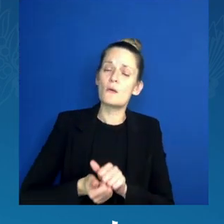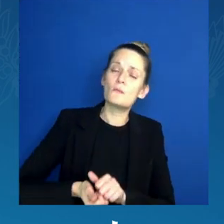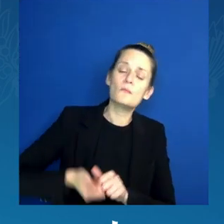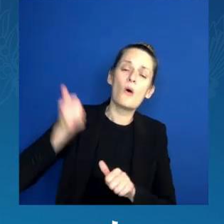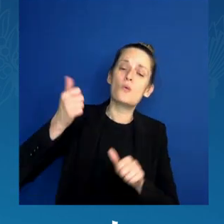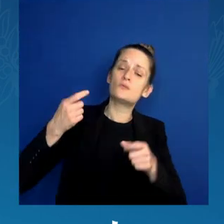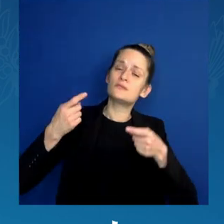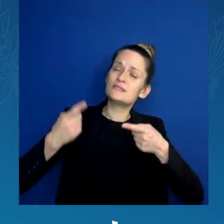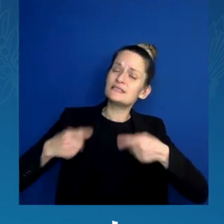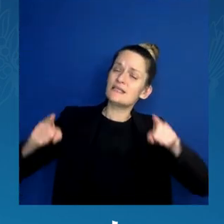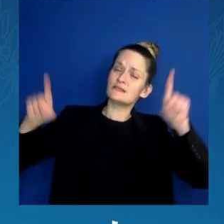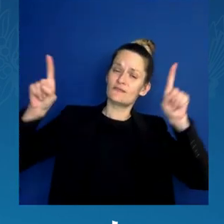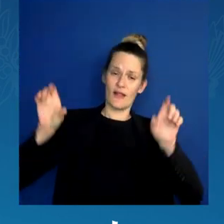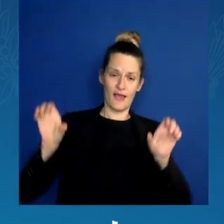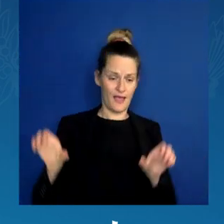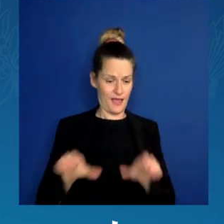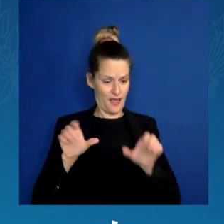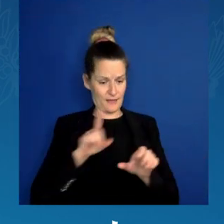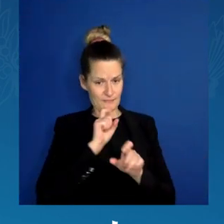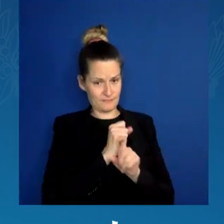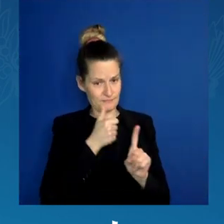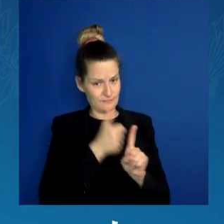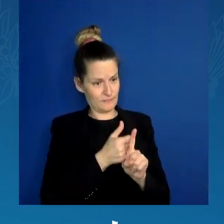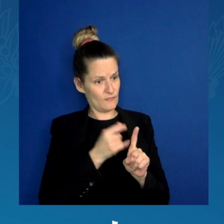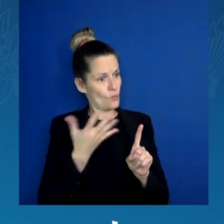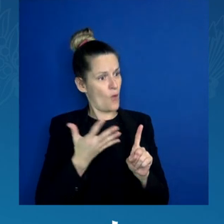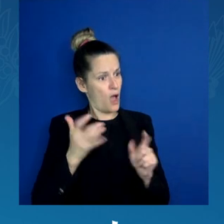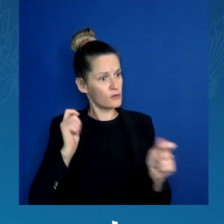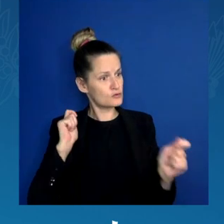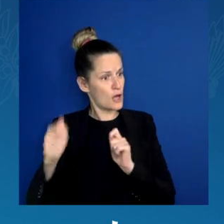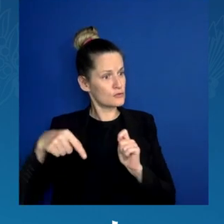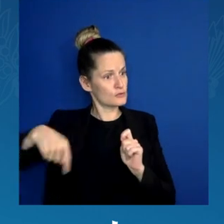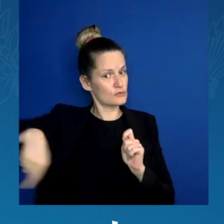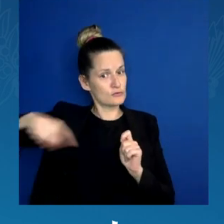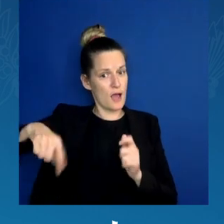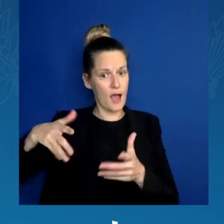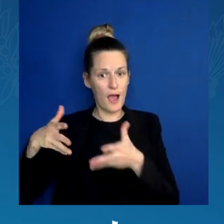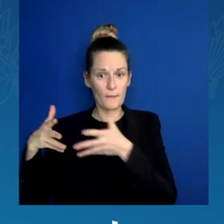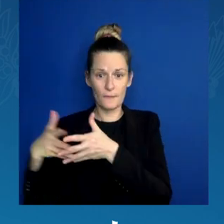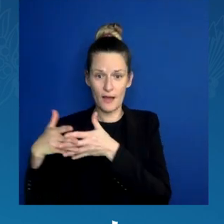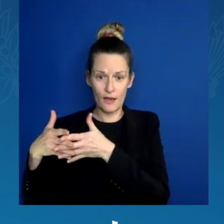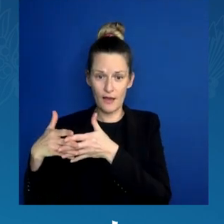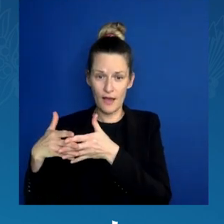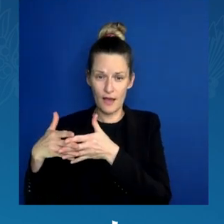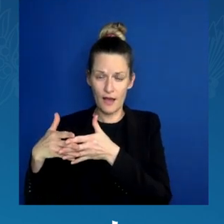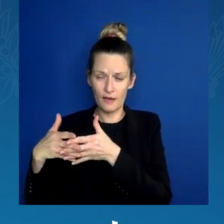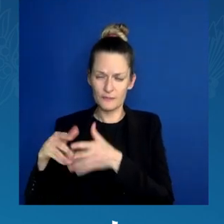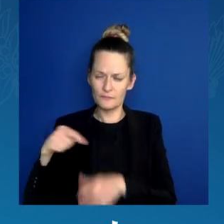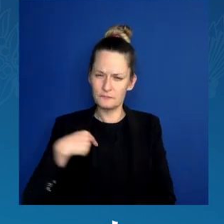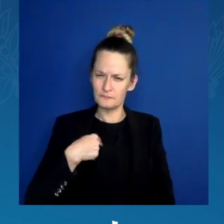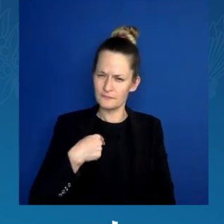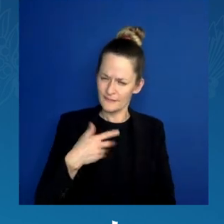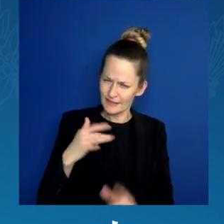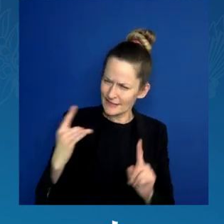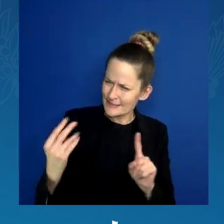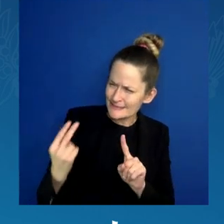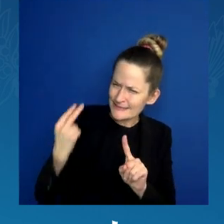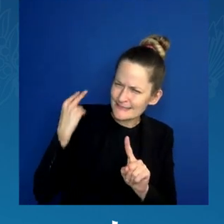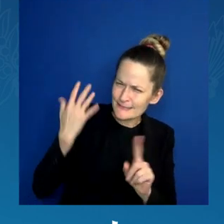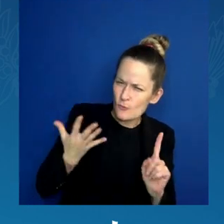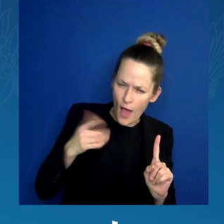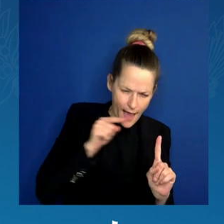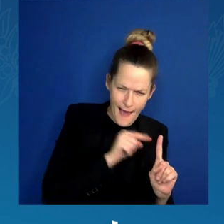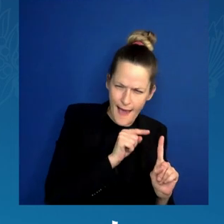you track them, those movements that have been about progress, that have been about expanding rights, not